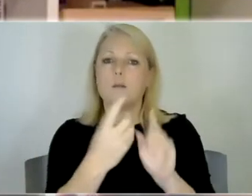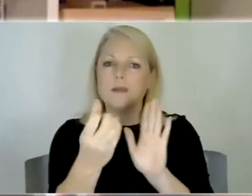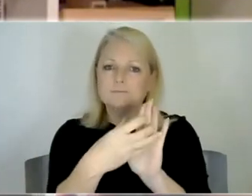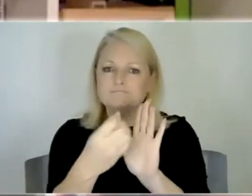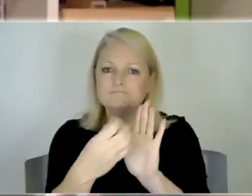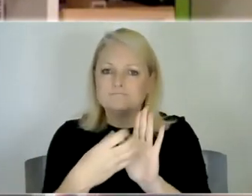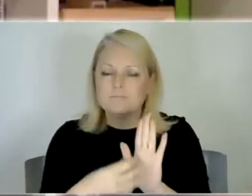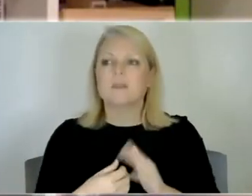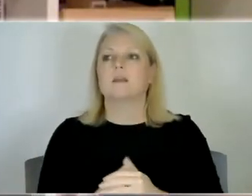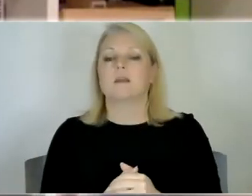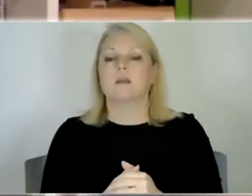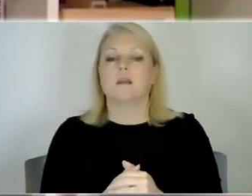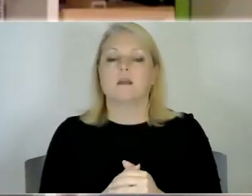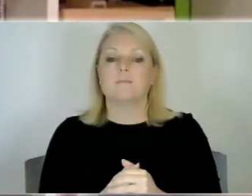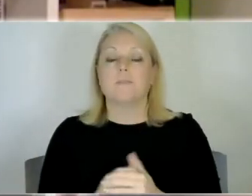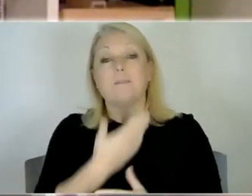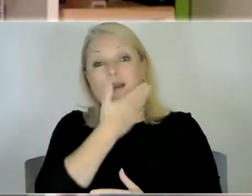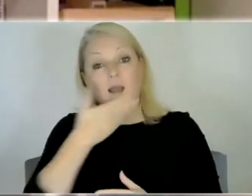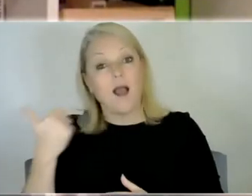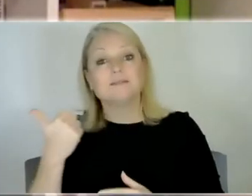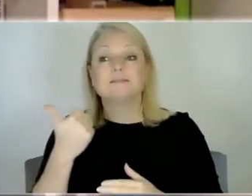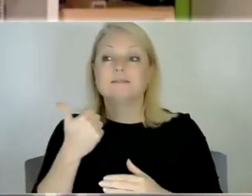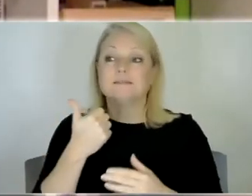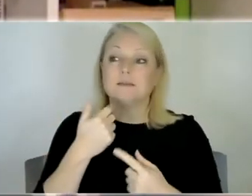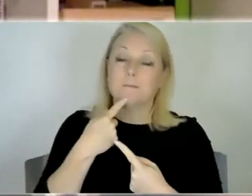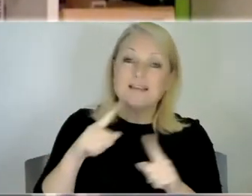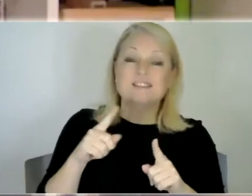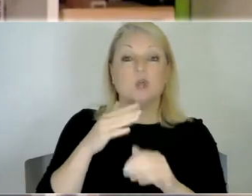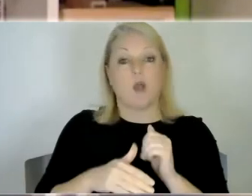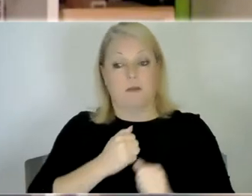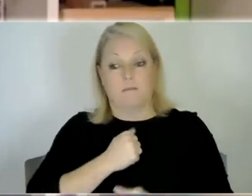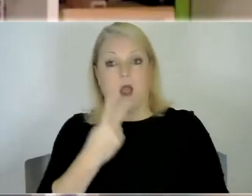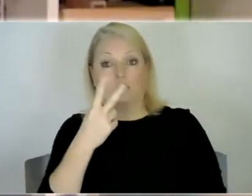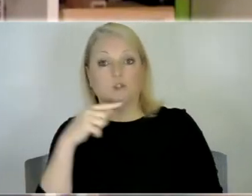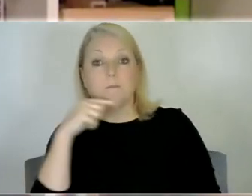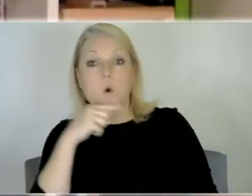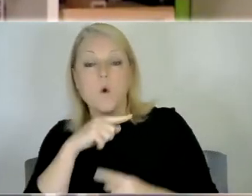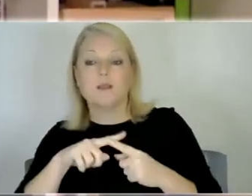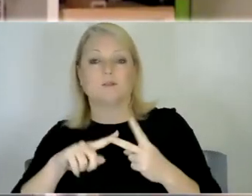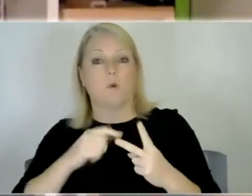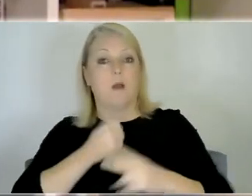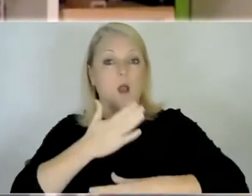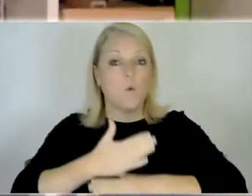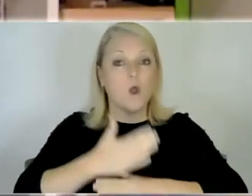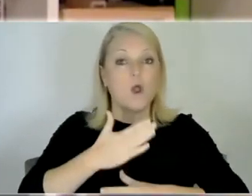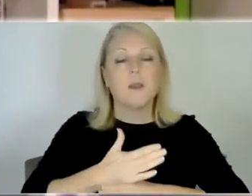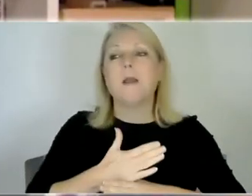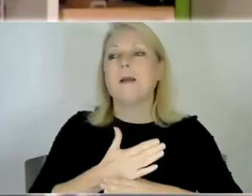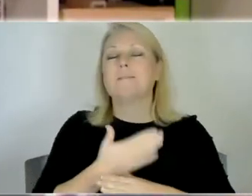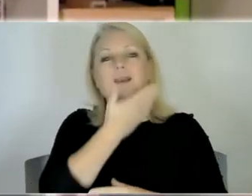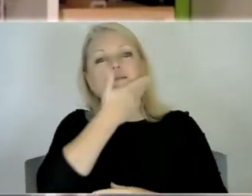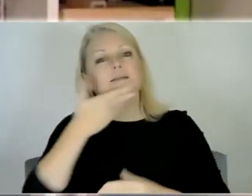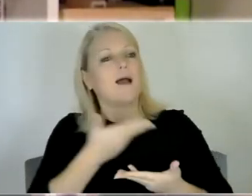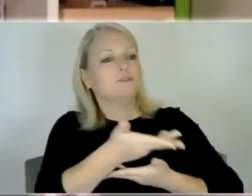I get I mean loads of nice messages and comments just just about the boys or or about sort of the job I'm doing but but just to be able to interact with people